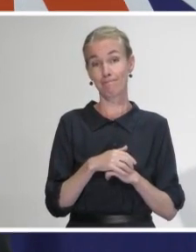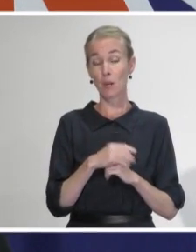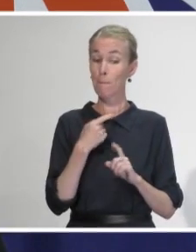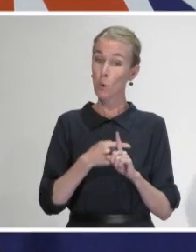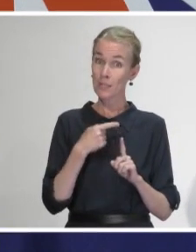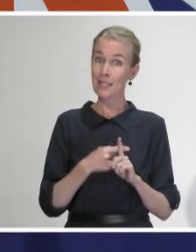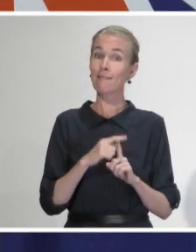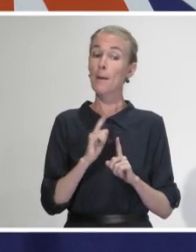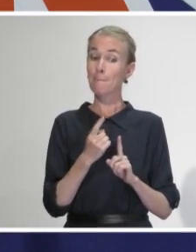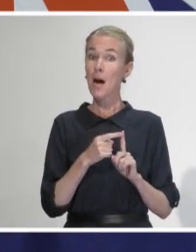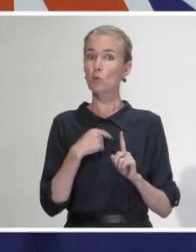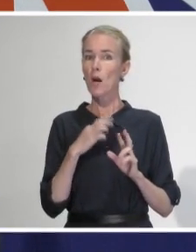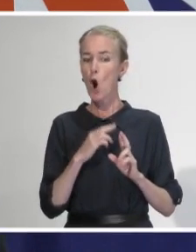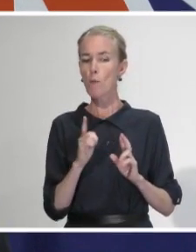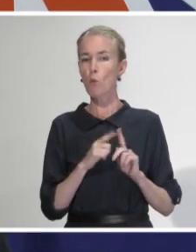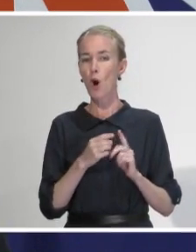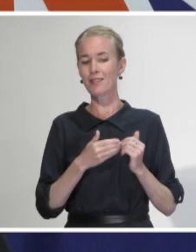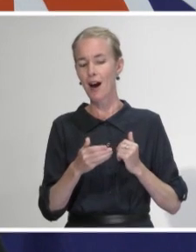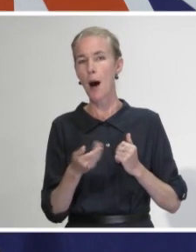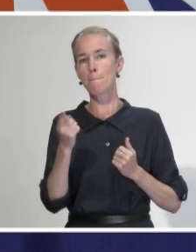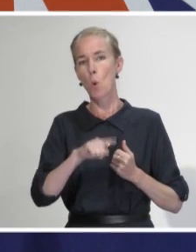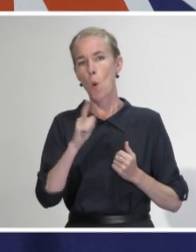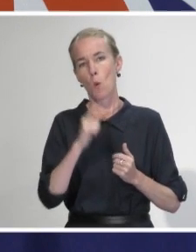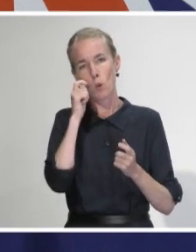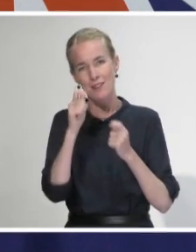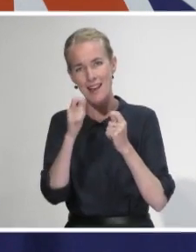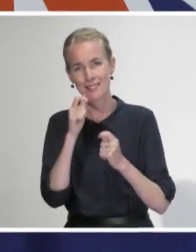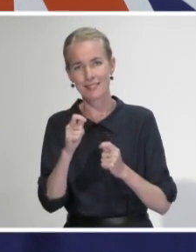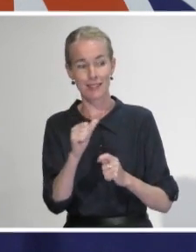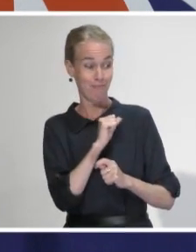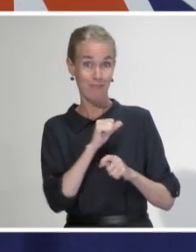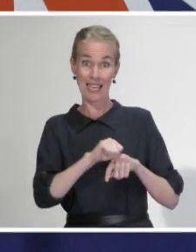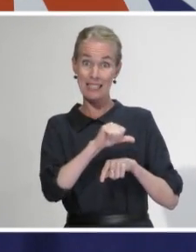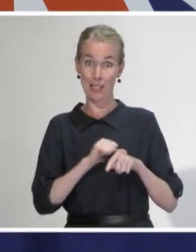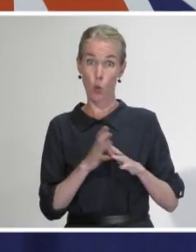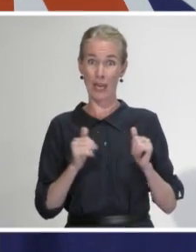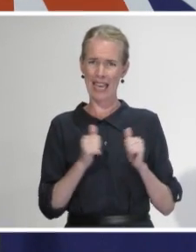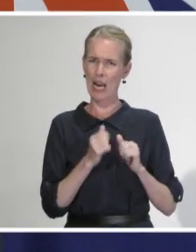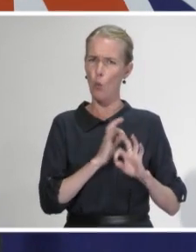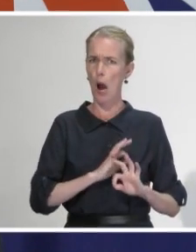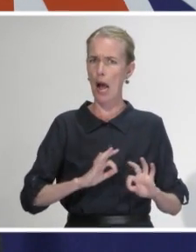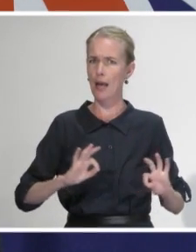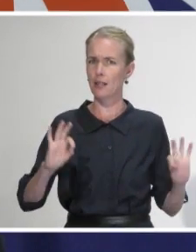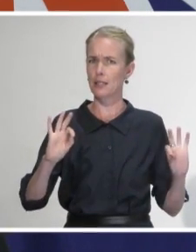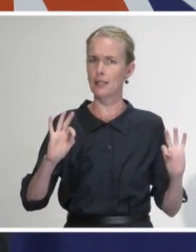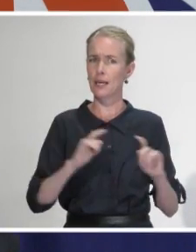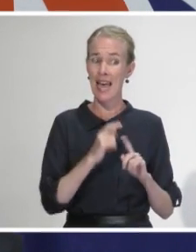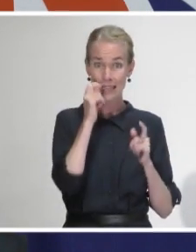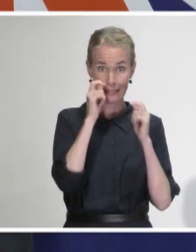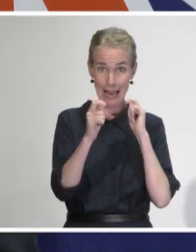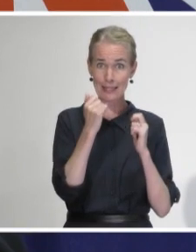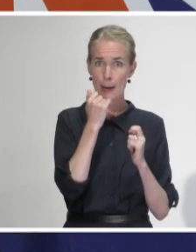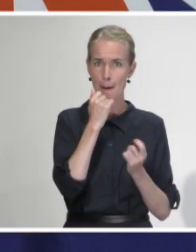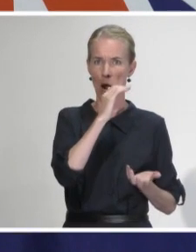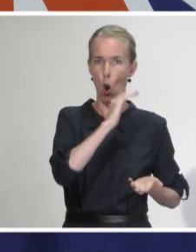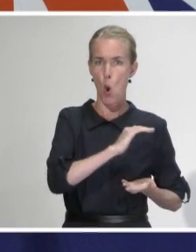numbers again after the quiet period over Easter. We want to be doing more testing to find out if there are any cases out